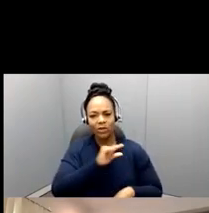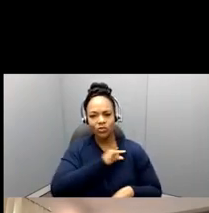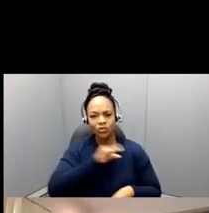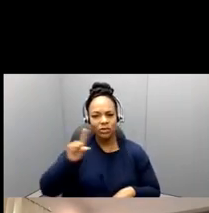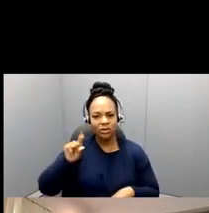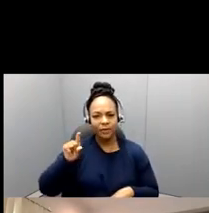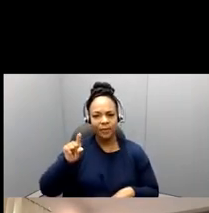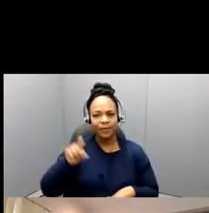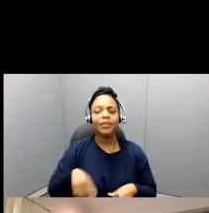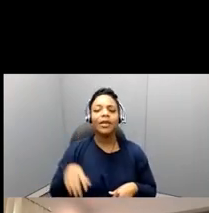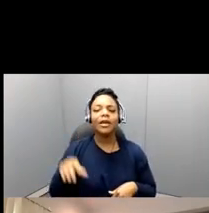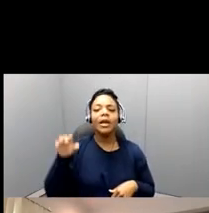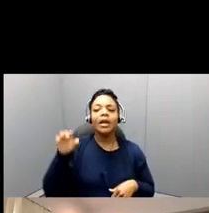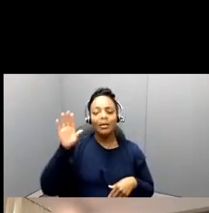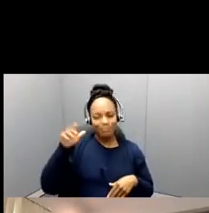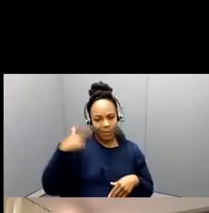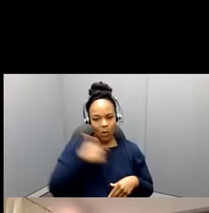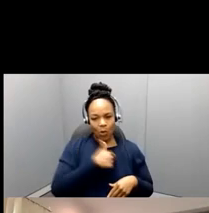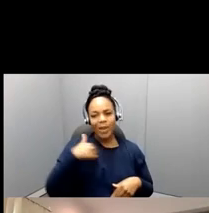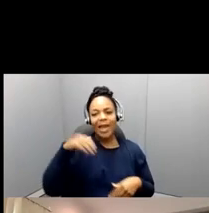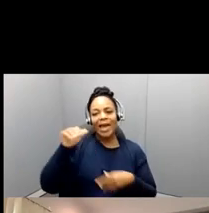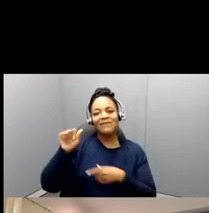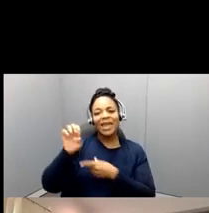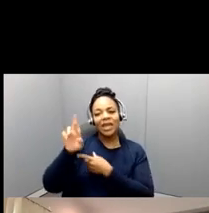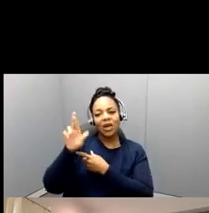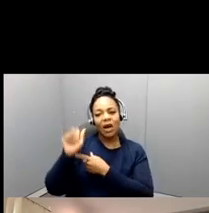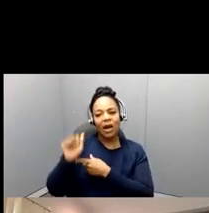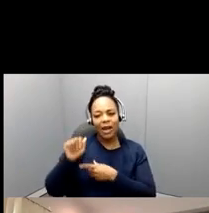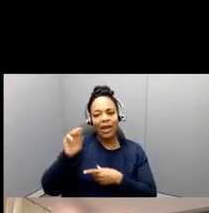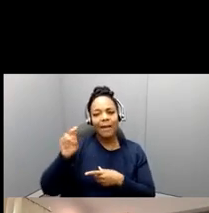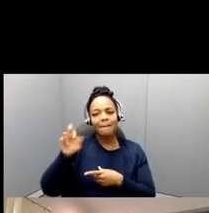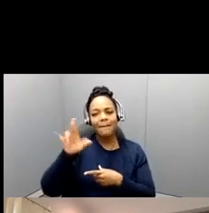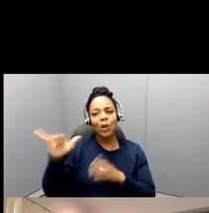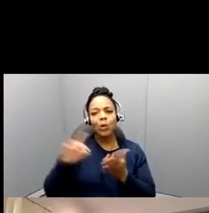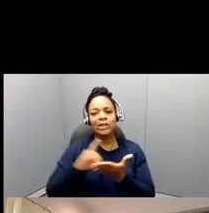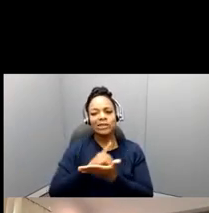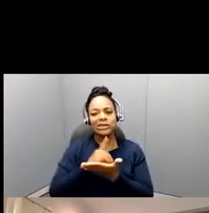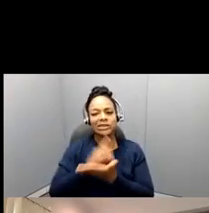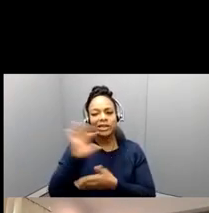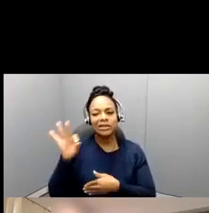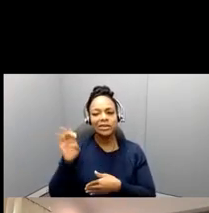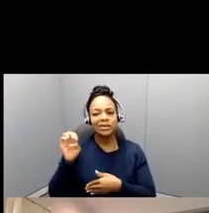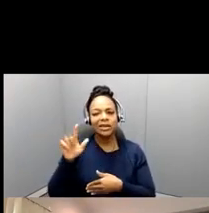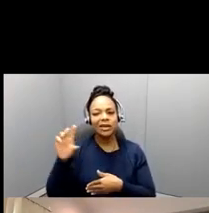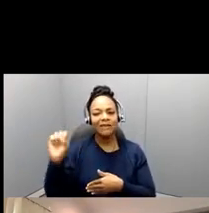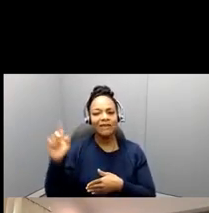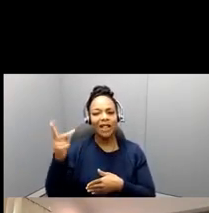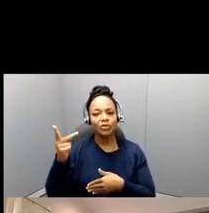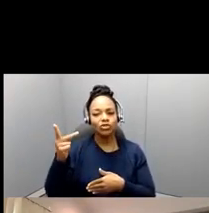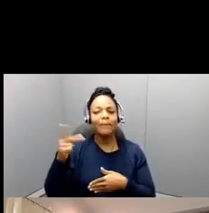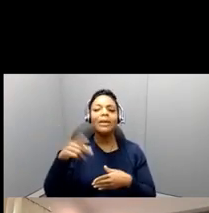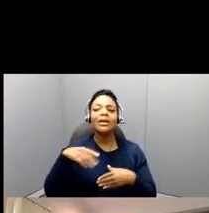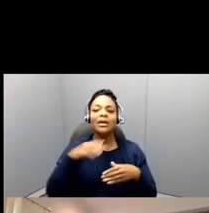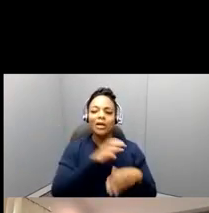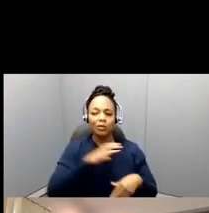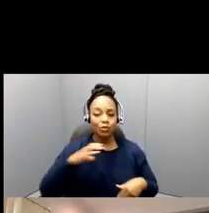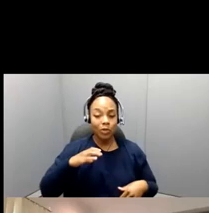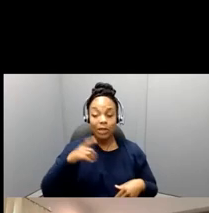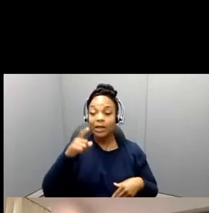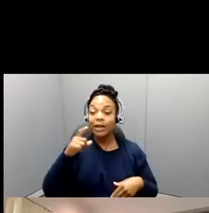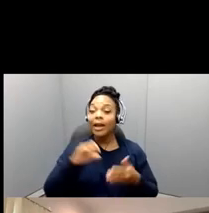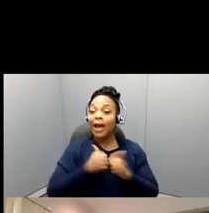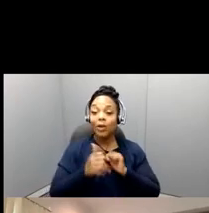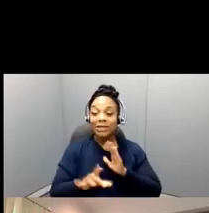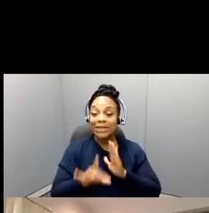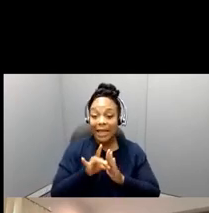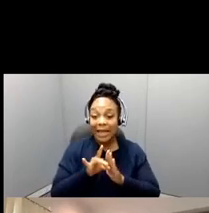Minority Dissertation Fellowship Committee, uh, that is appointed by the AERA presidents, so when I